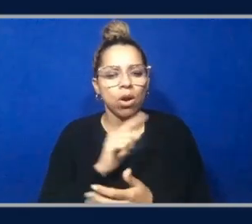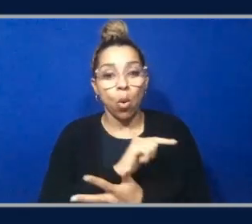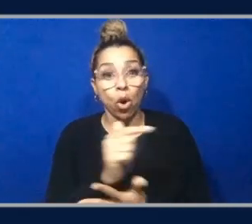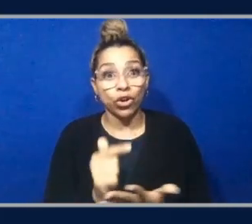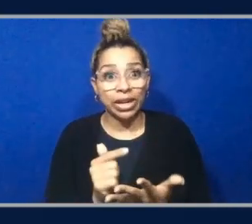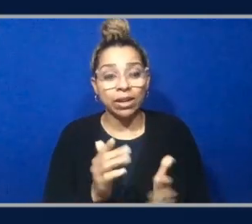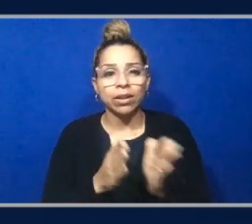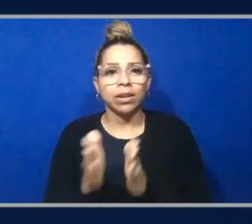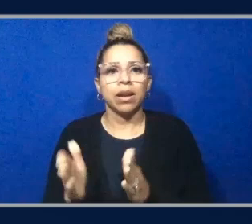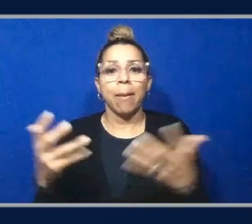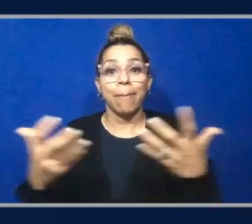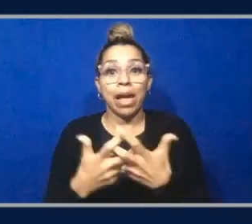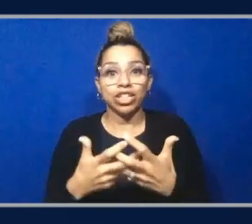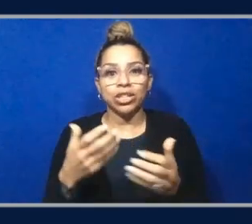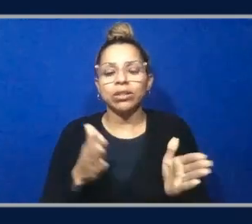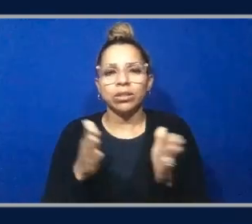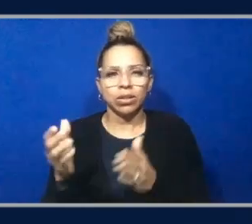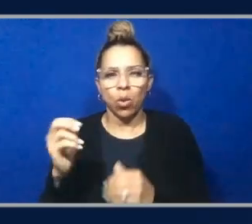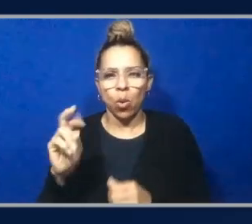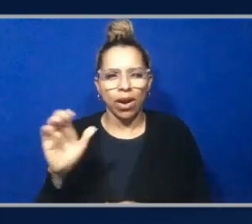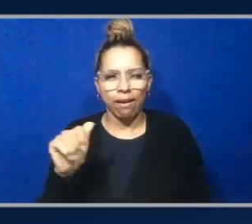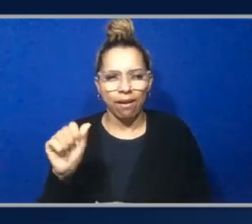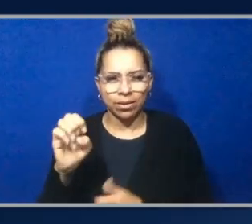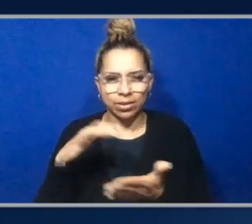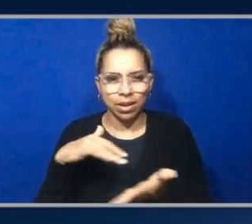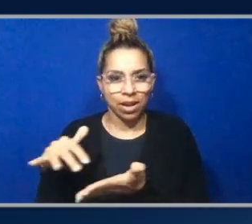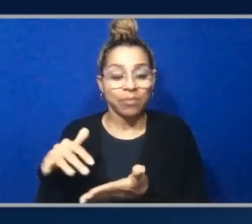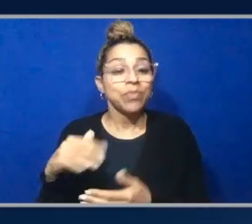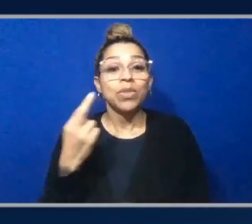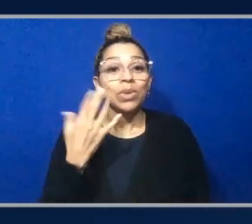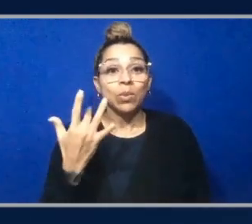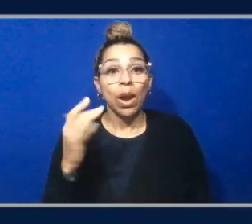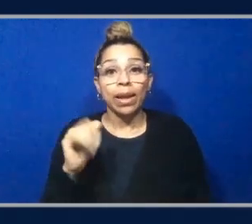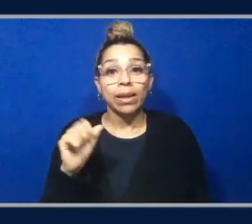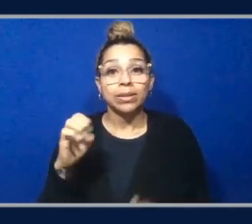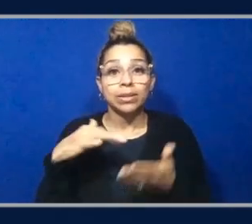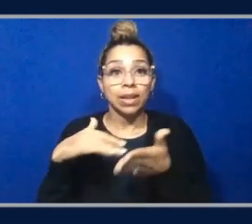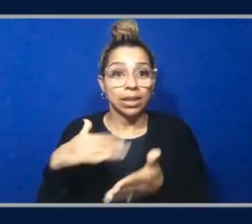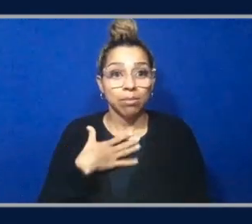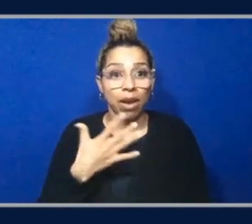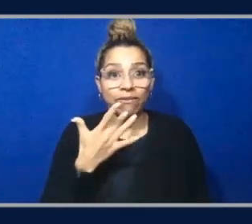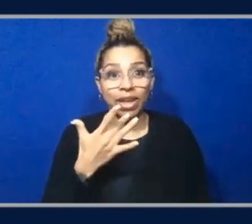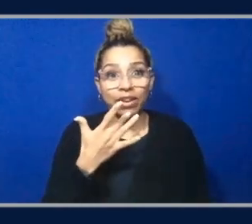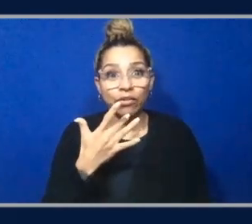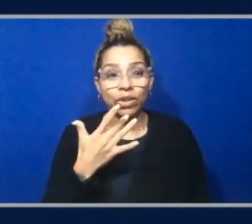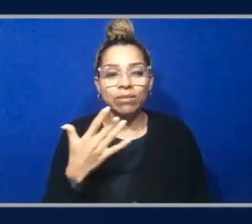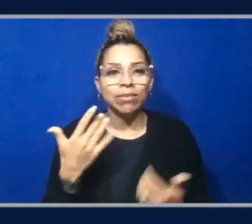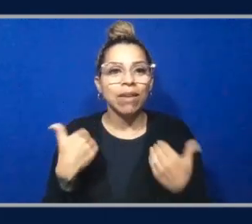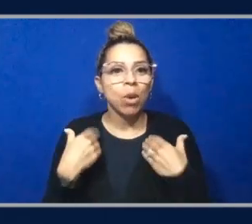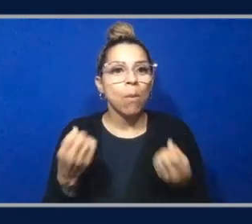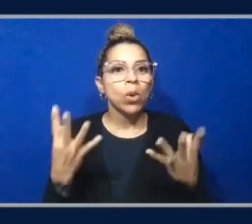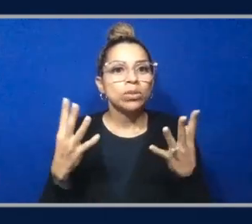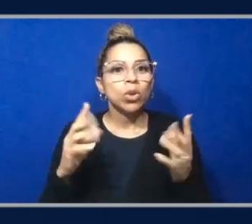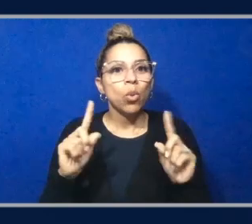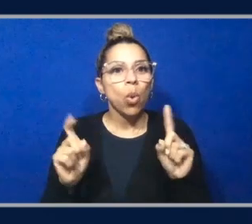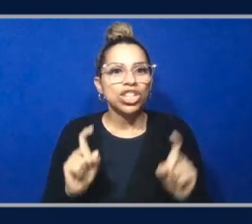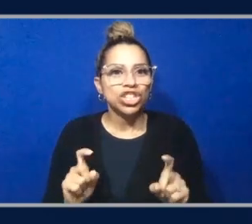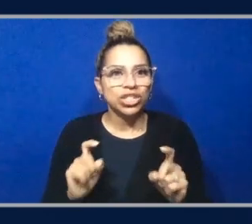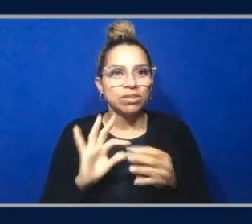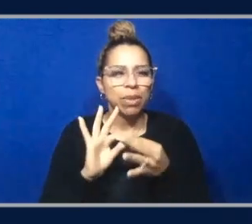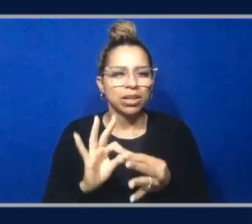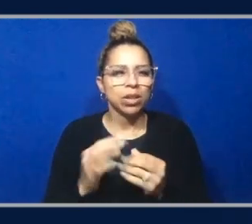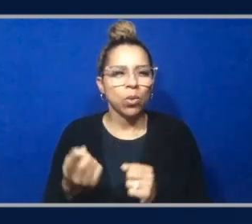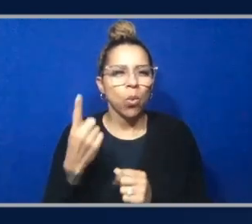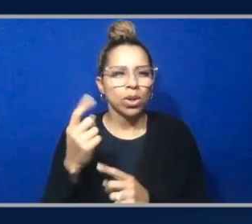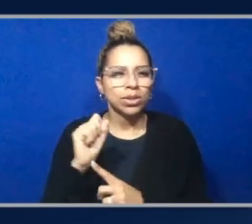for these new question types. But the reason why the case study is my favorite is because it spans multiple questions based on one scenario, based on